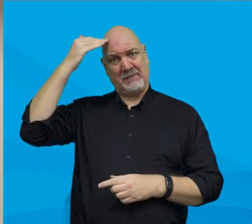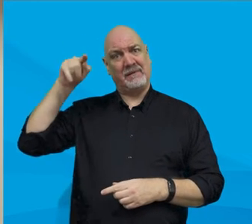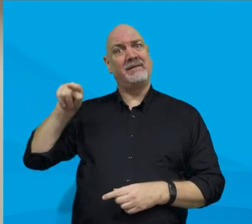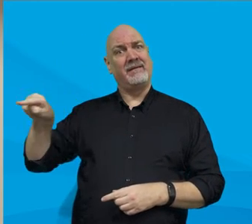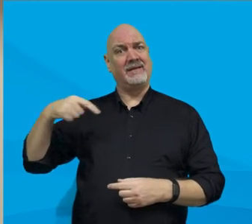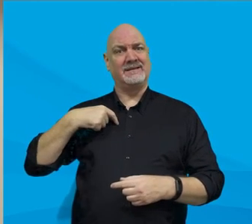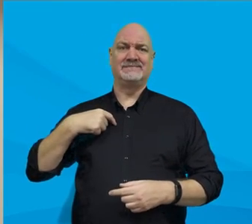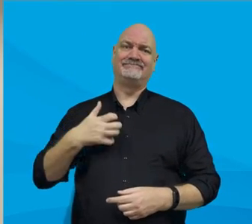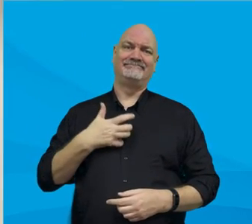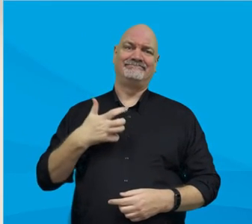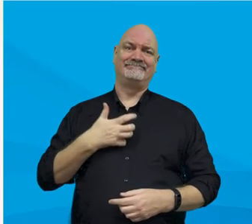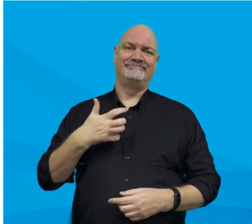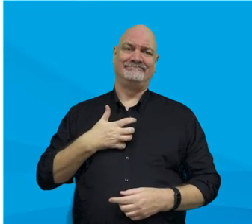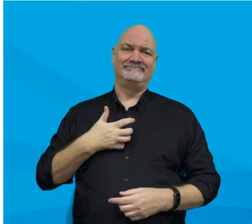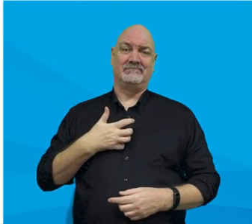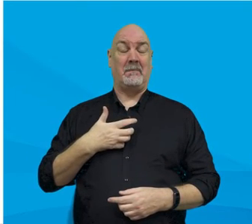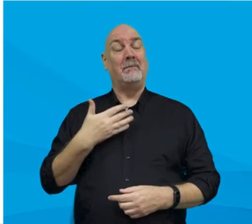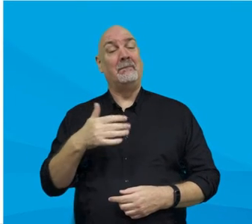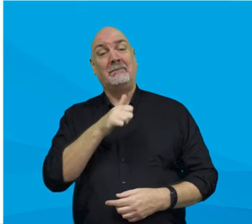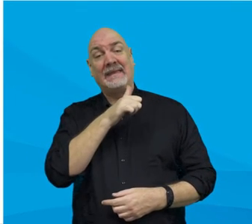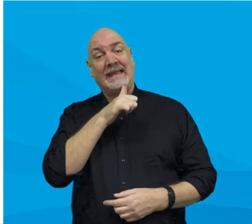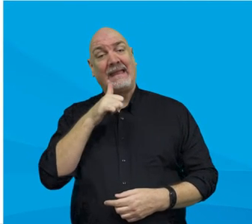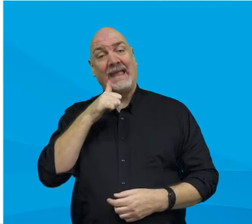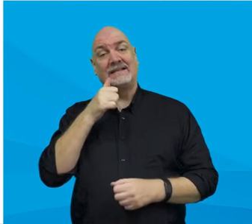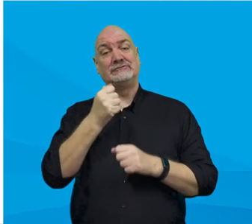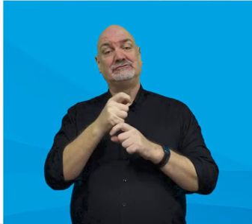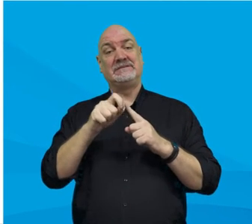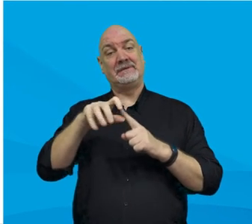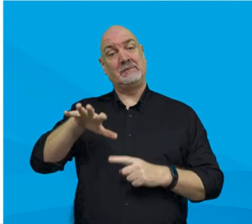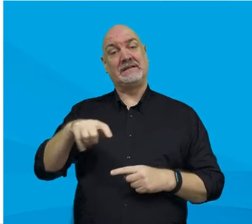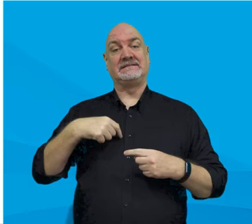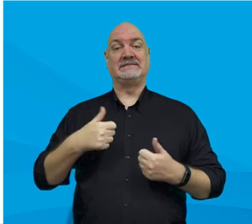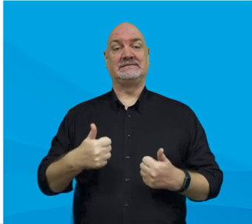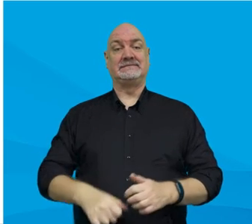speaking to my mummy. Be kind of general practice.